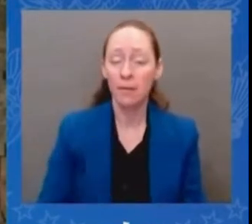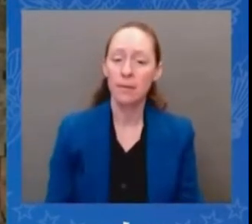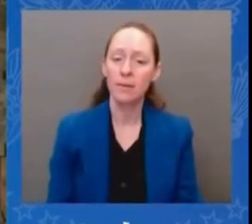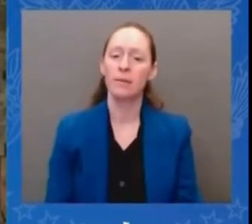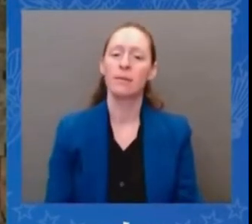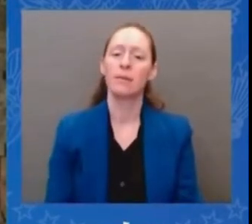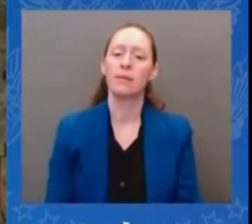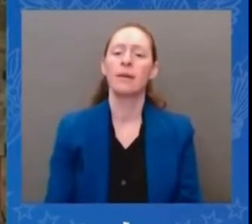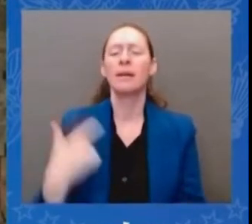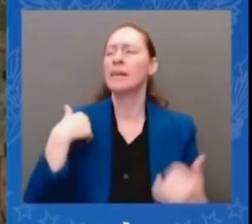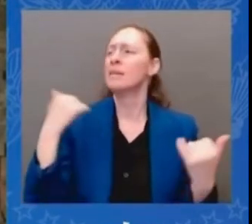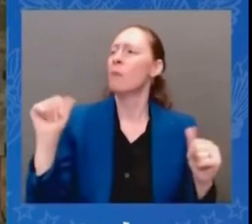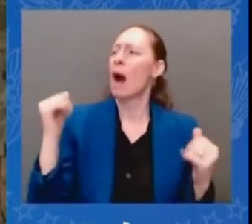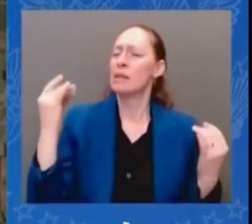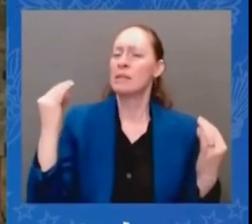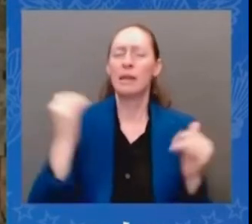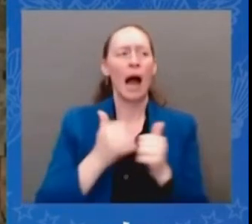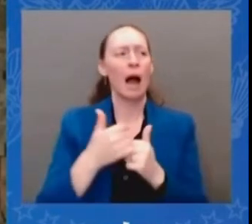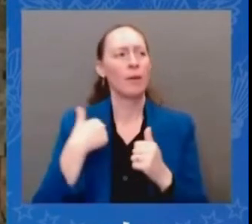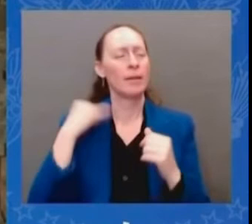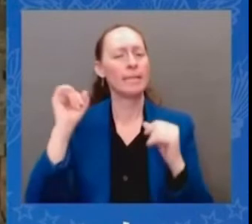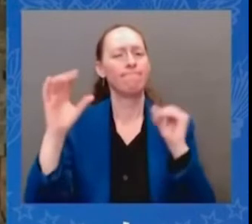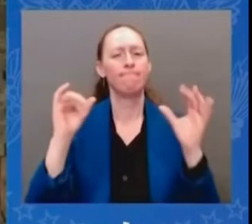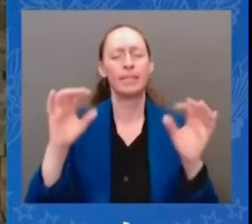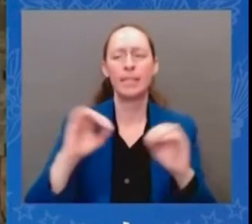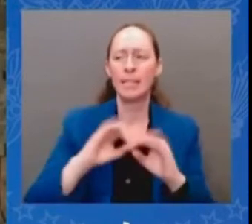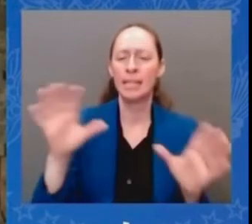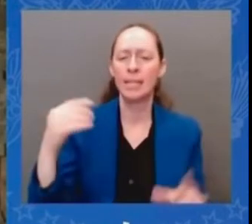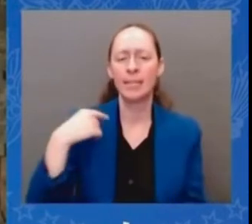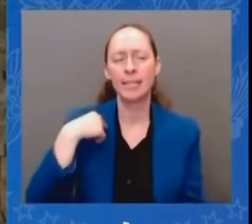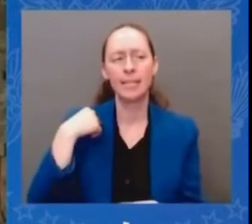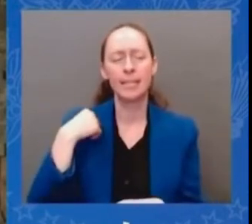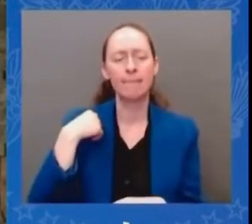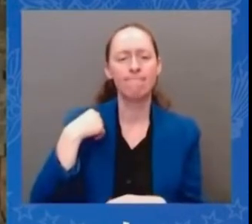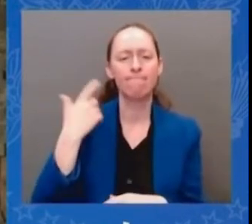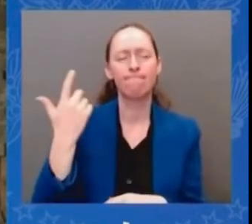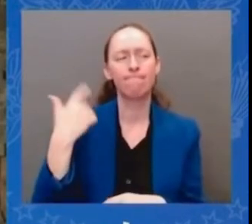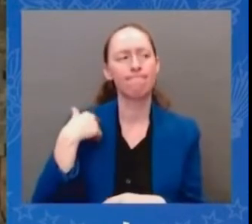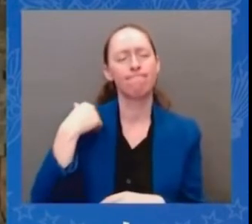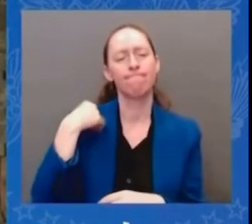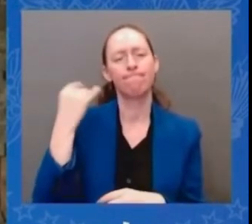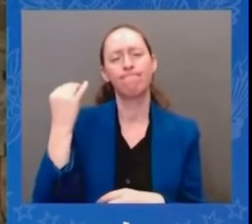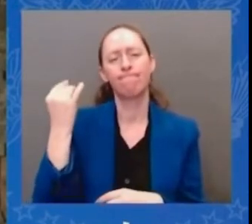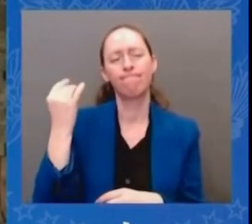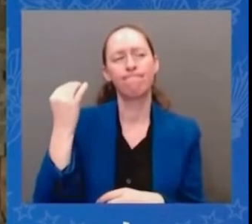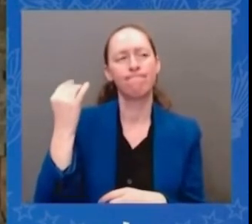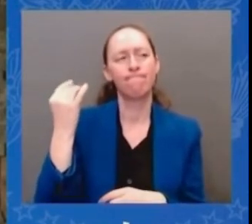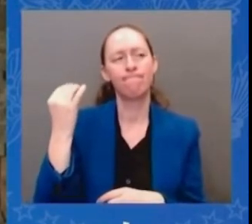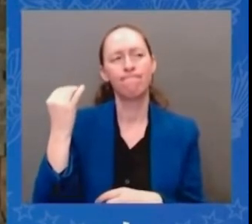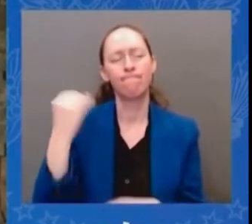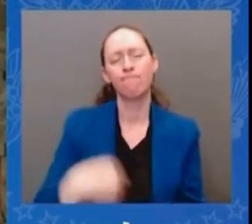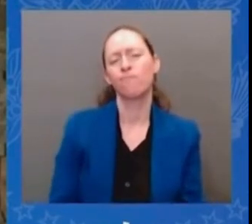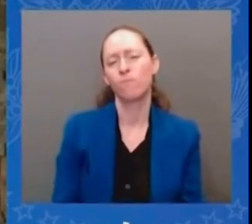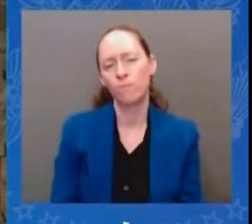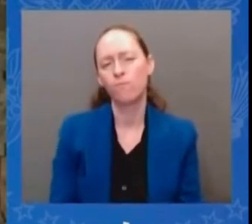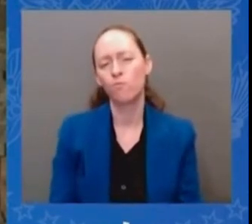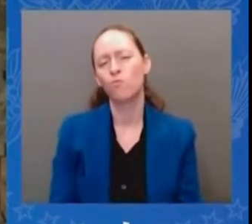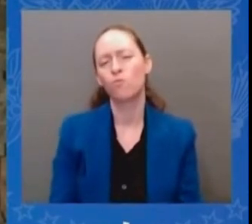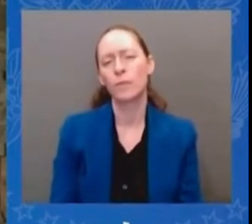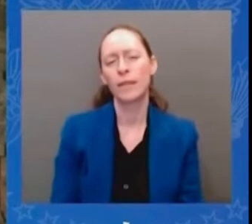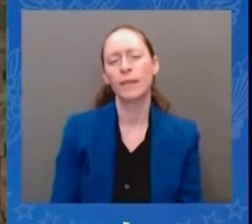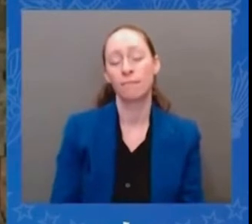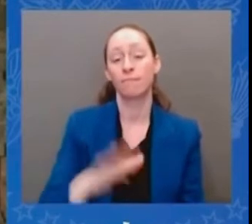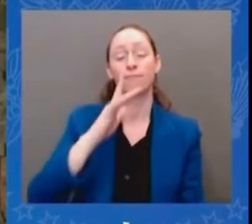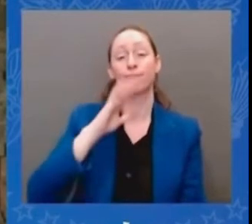think the uh i think the election held in the united states was still leaves a little bit uncertain